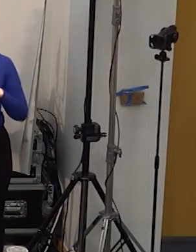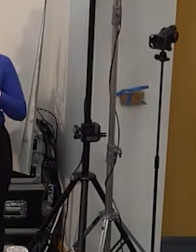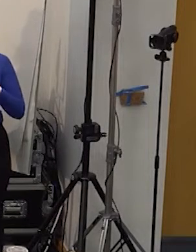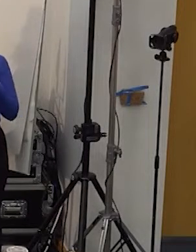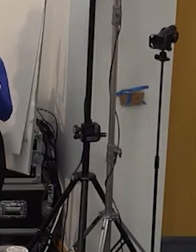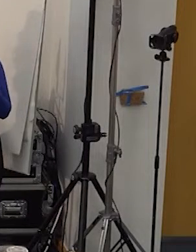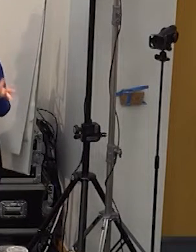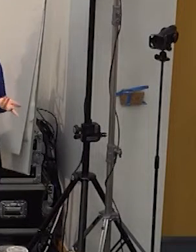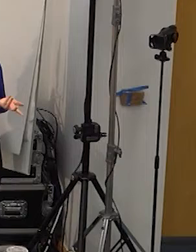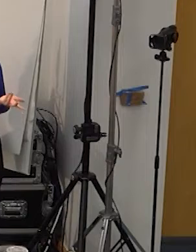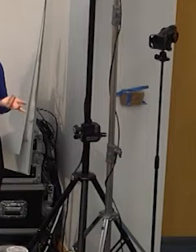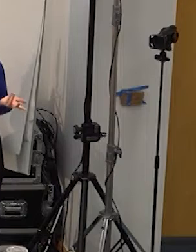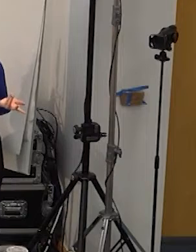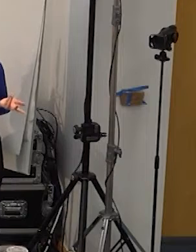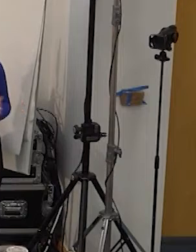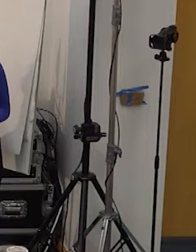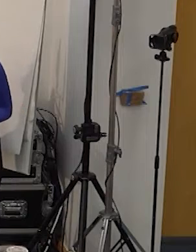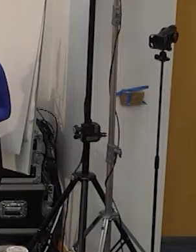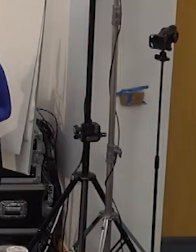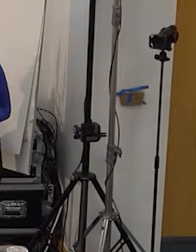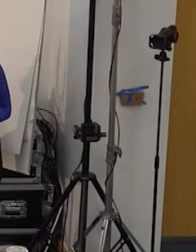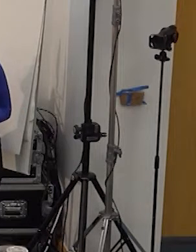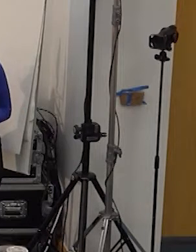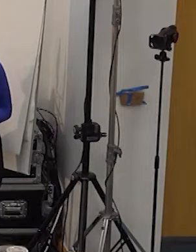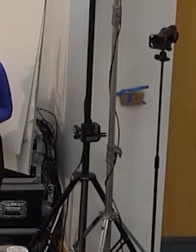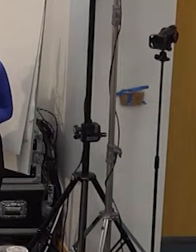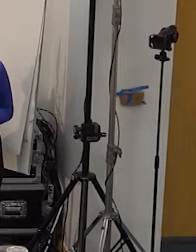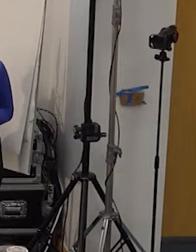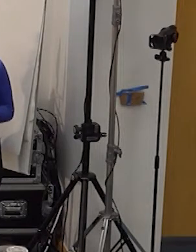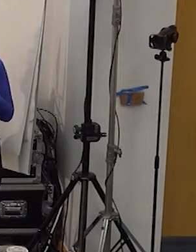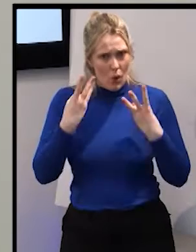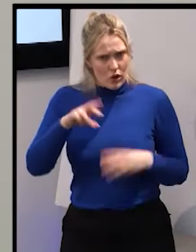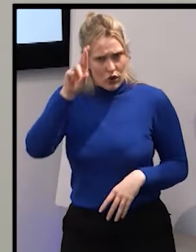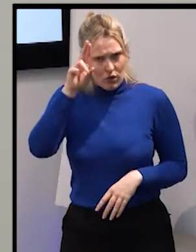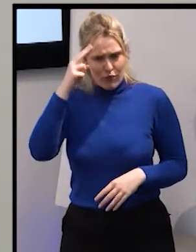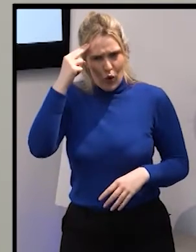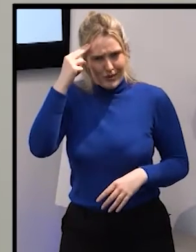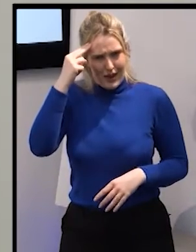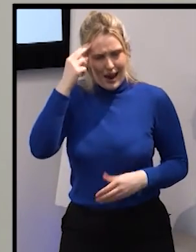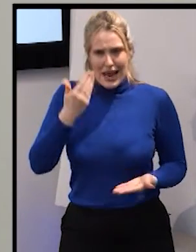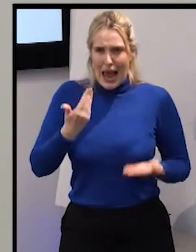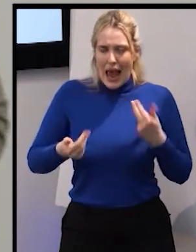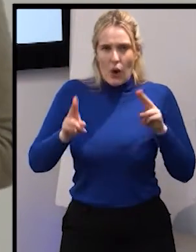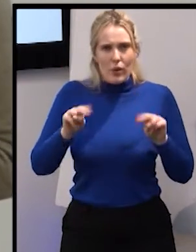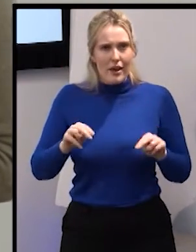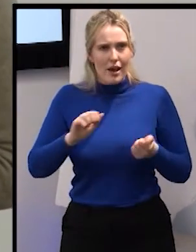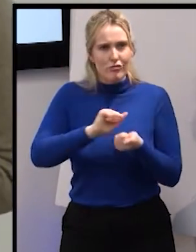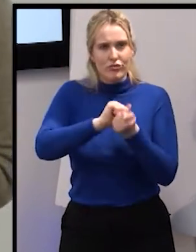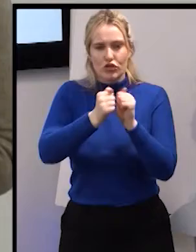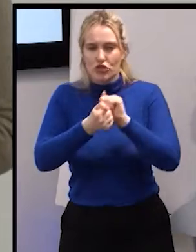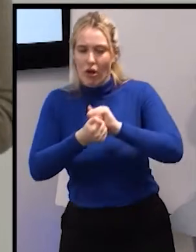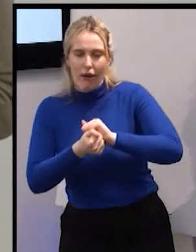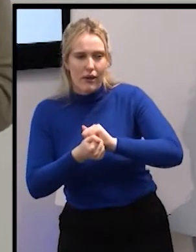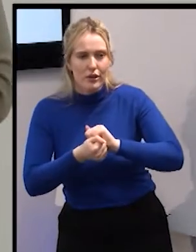sorry so we are doing we are trying to understand how we can modify the